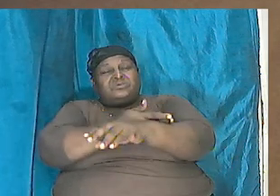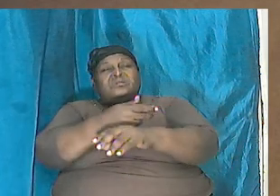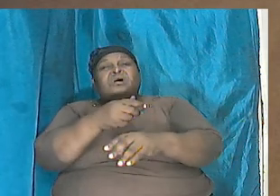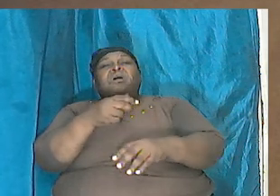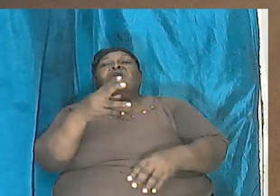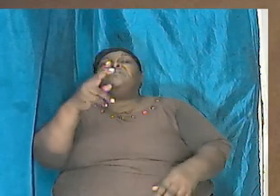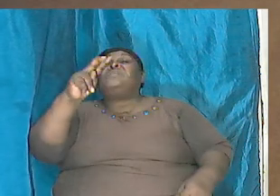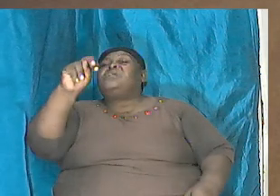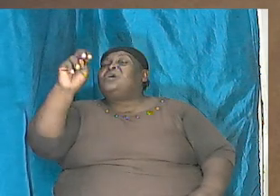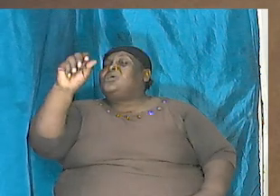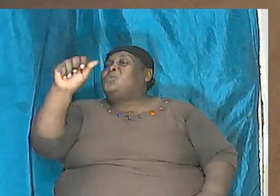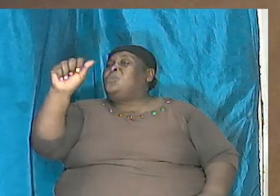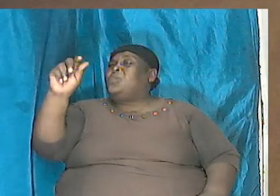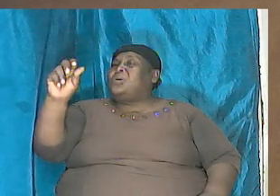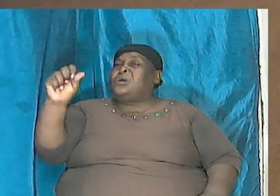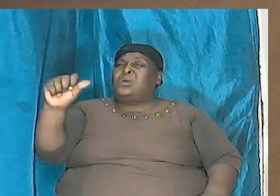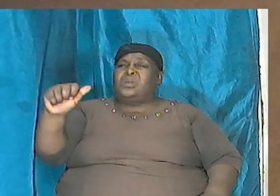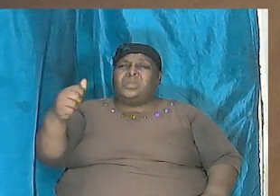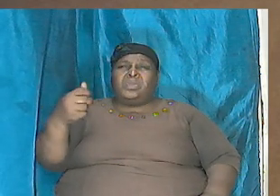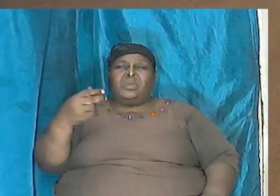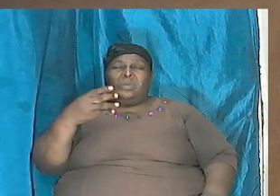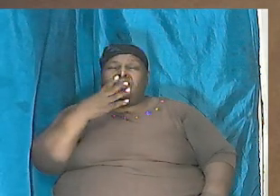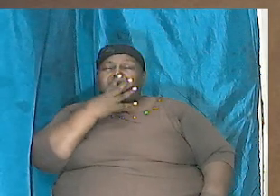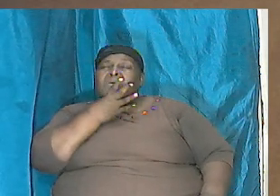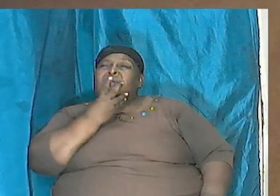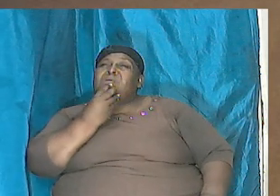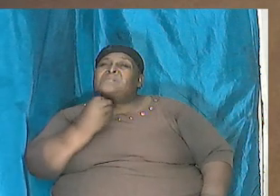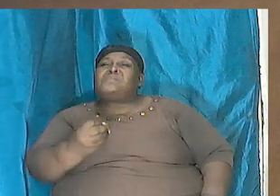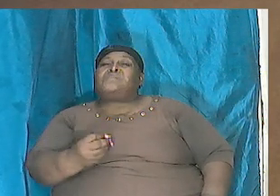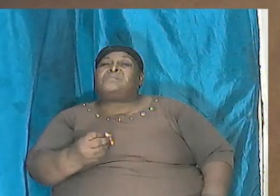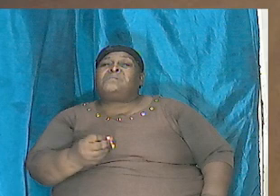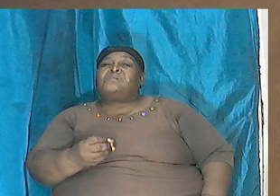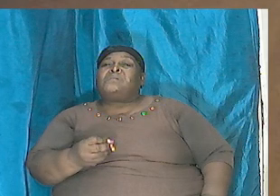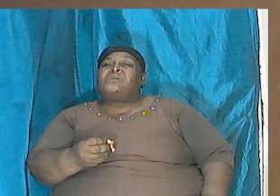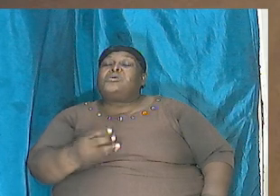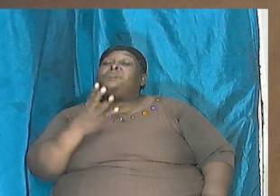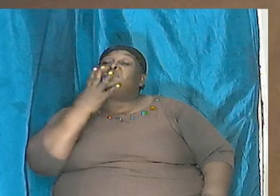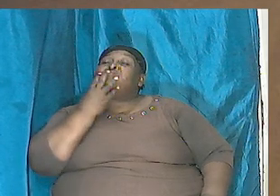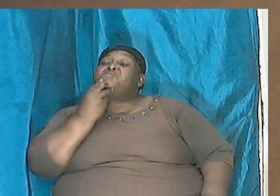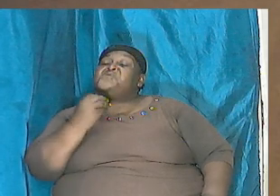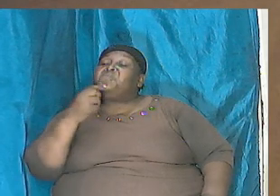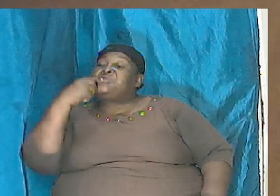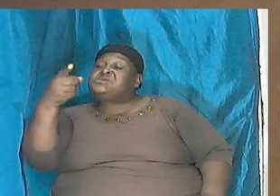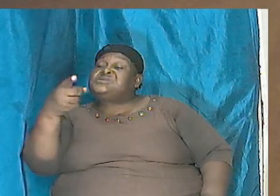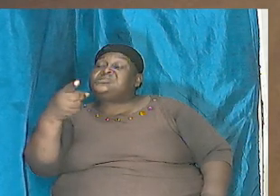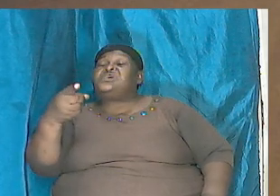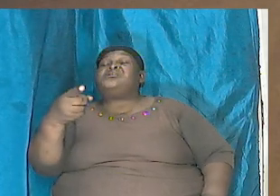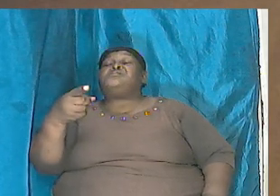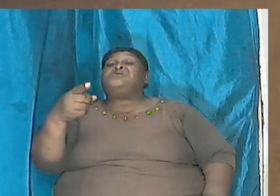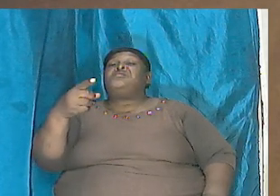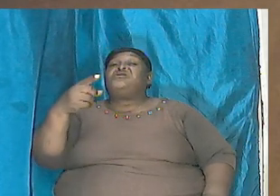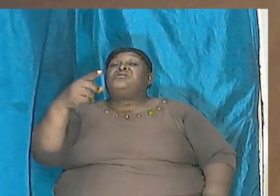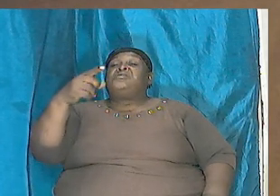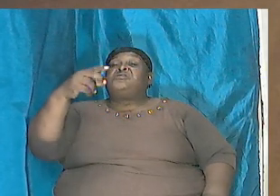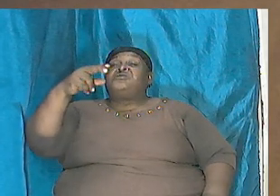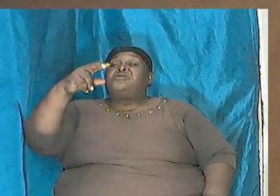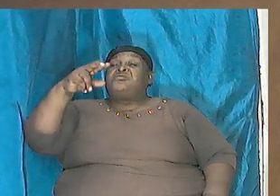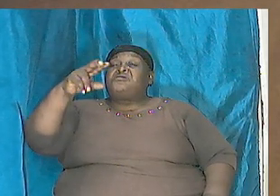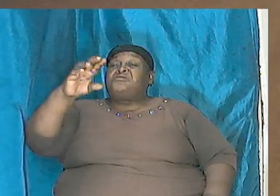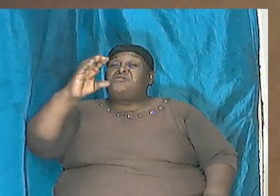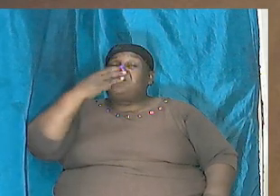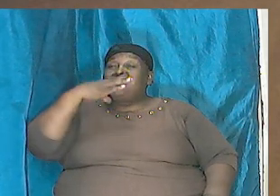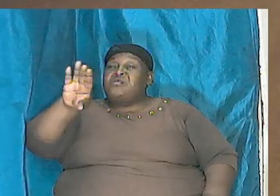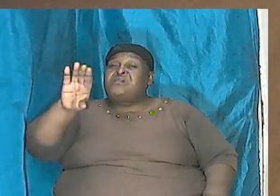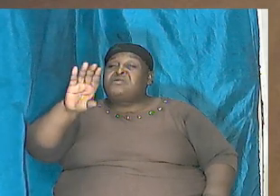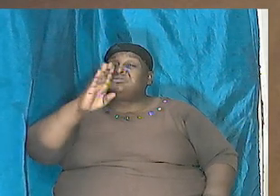but Noah said curse be Canaan a servant of servants shall he be